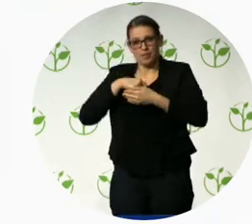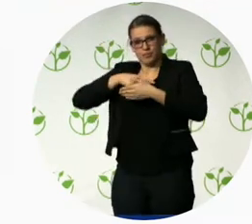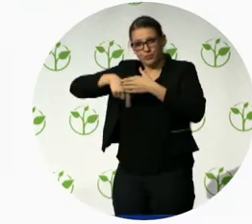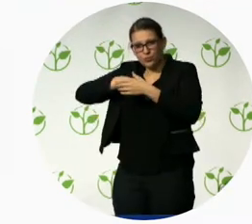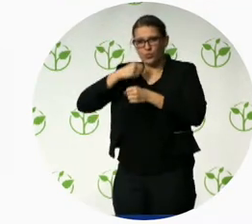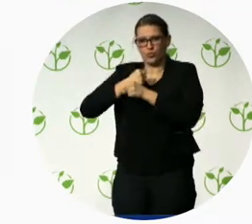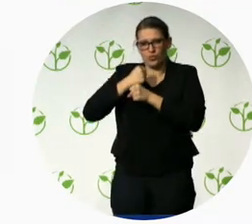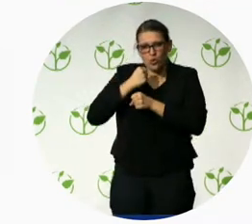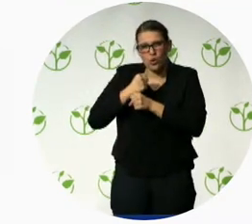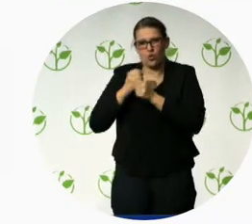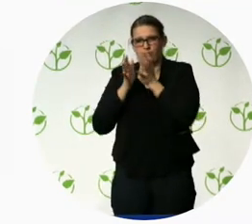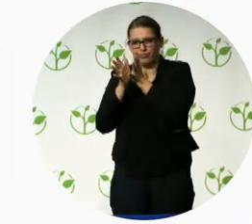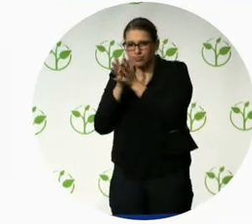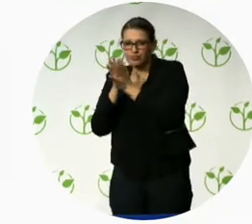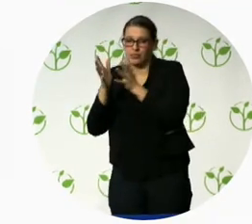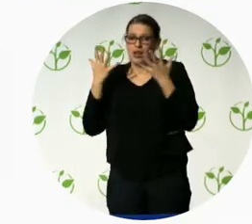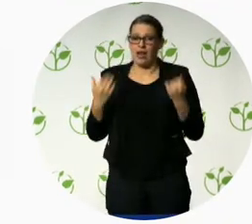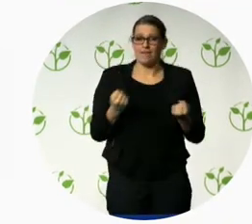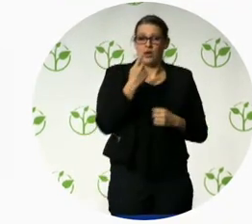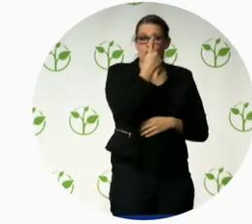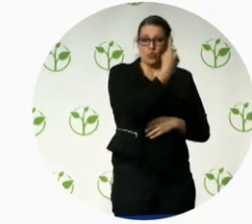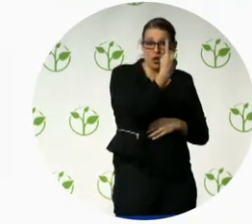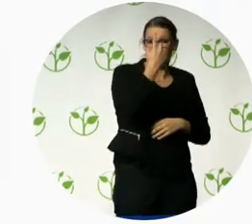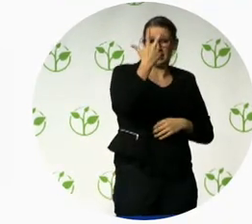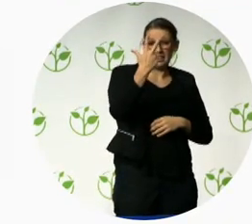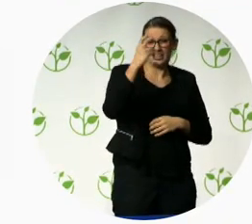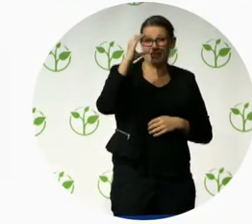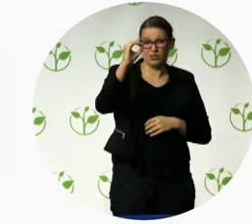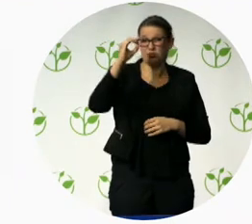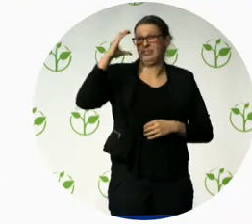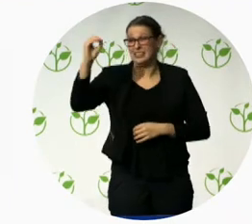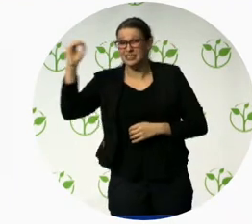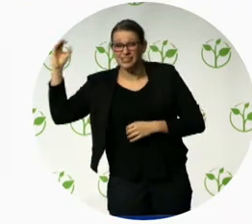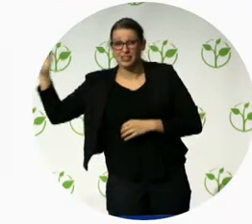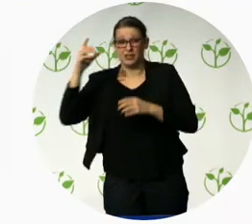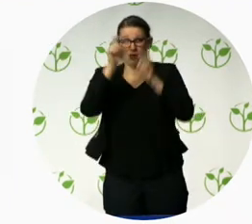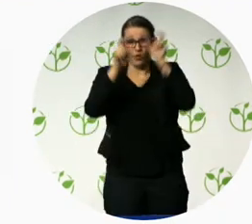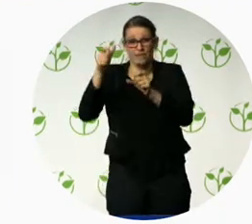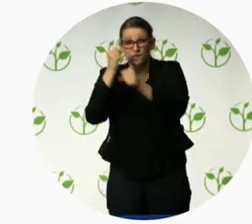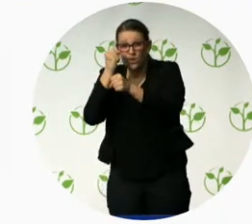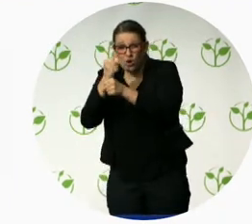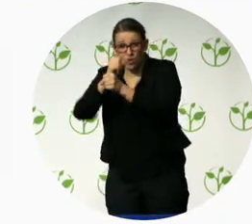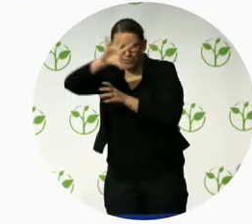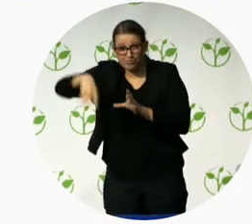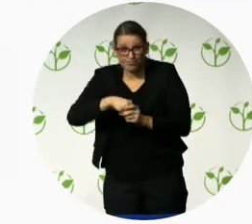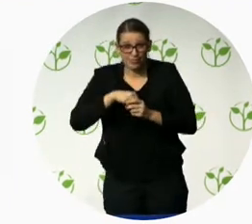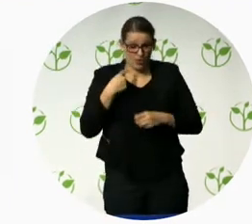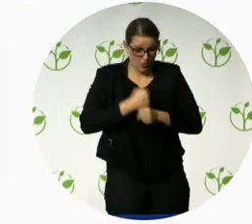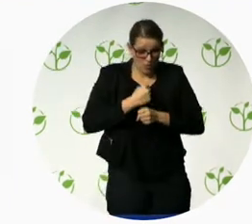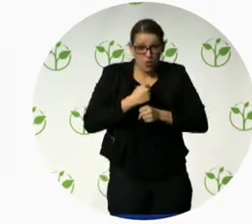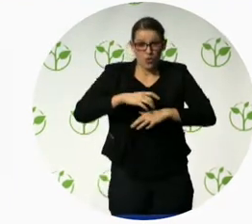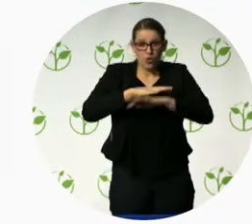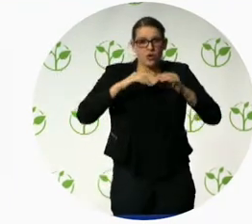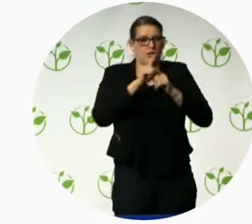employees who need to know we care about disability, that we care about accessibility, and actually, we care about productivity for